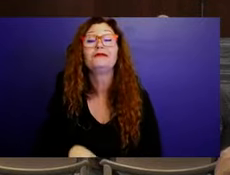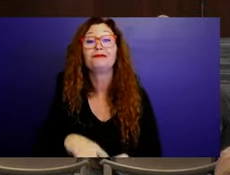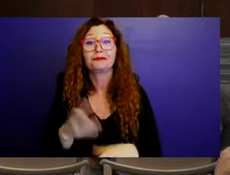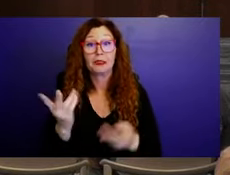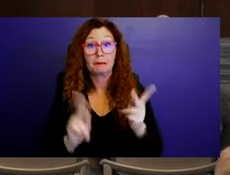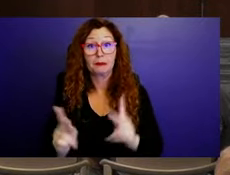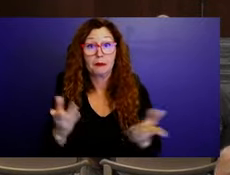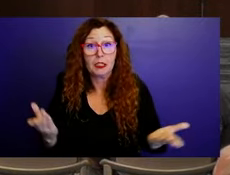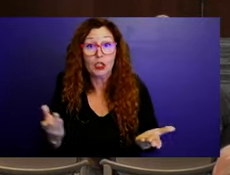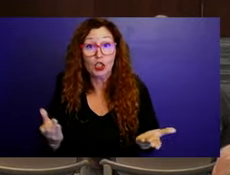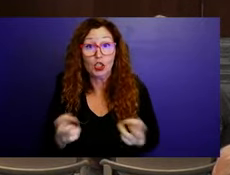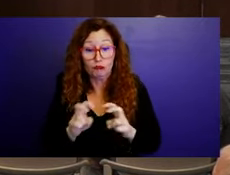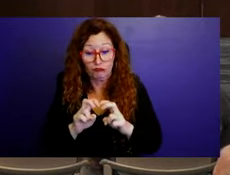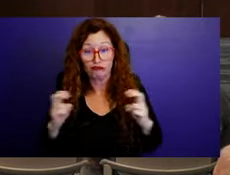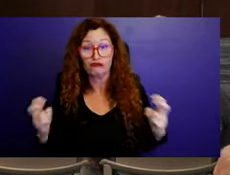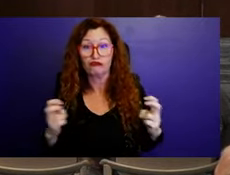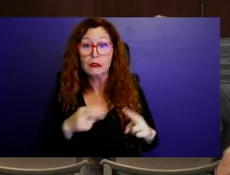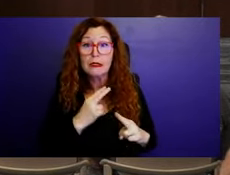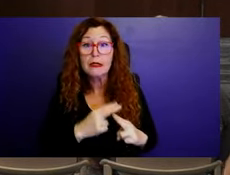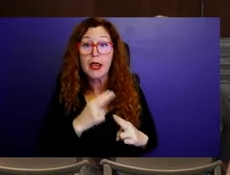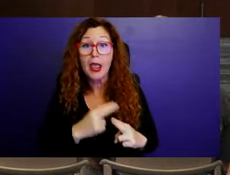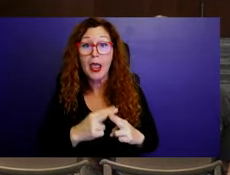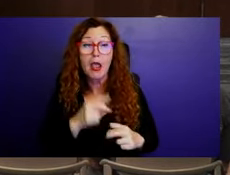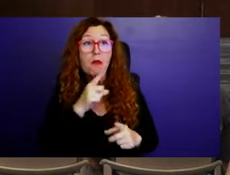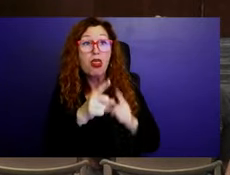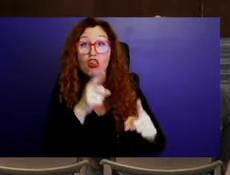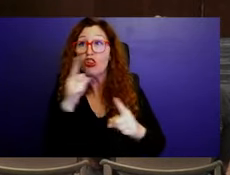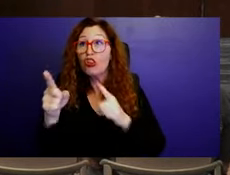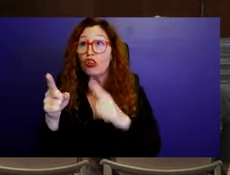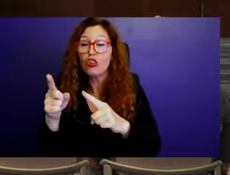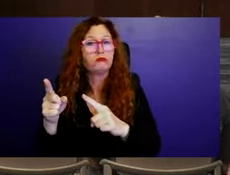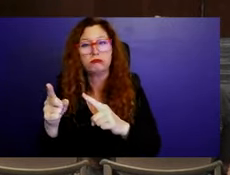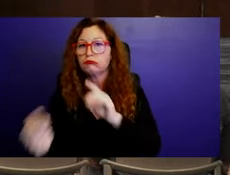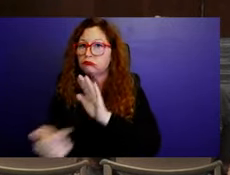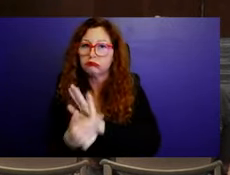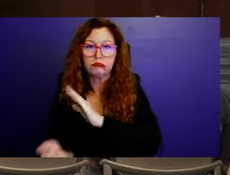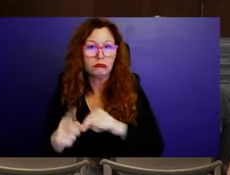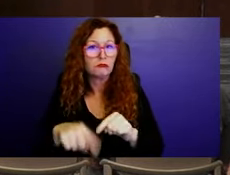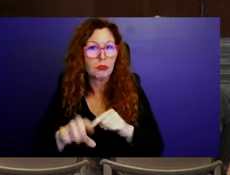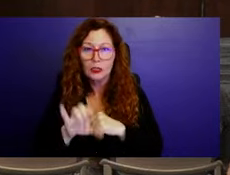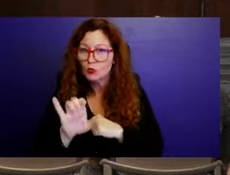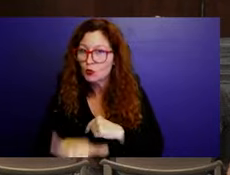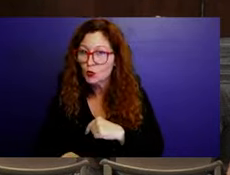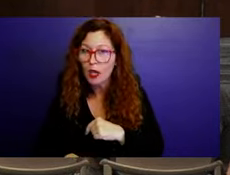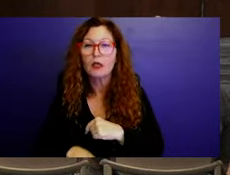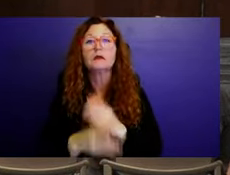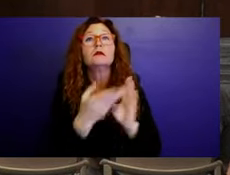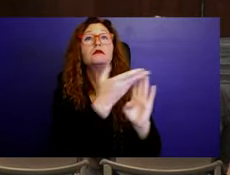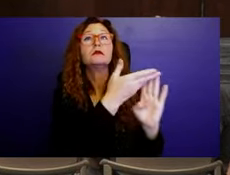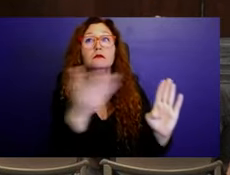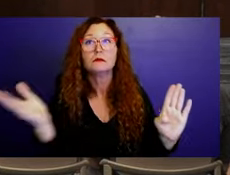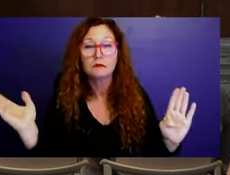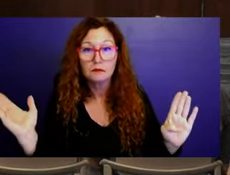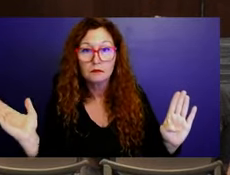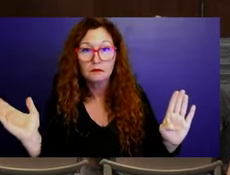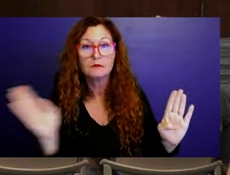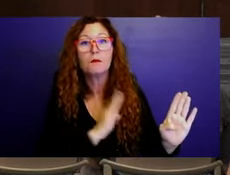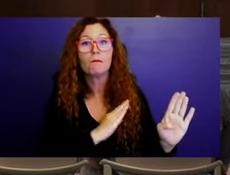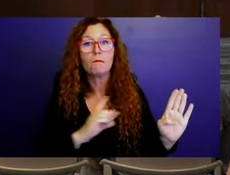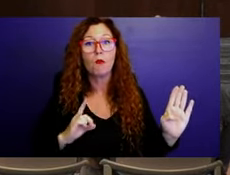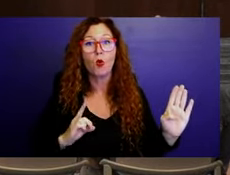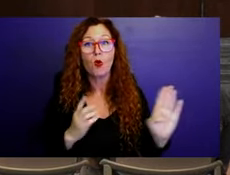prohibited. And this is a time for you to be heard and for your opinions to be considered in our decision-making process. However, this is not a Q&A.